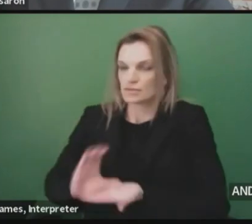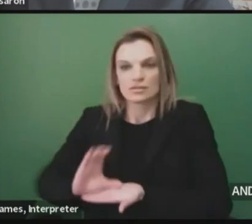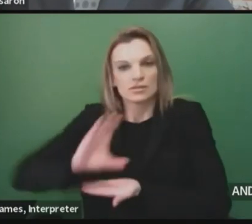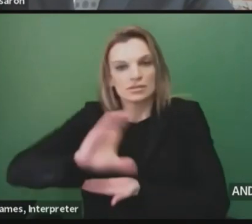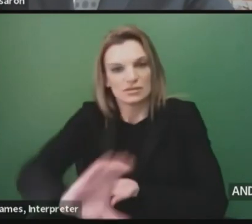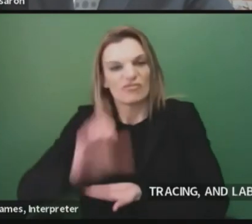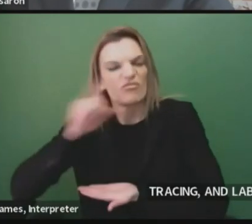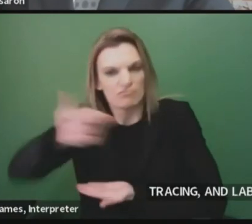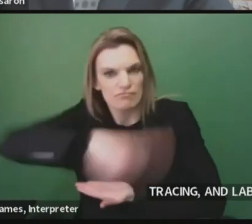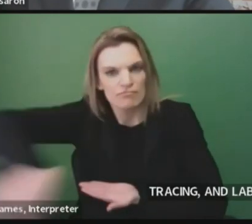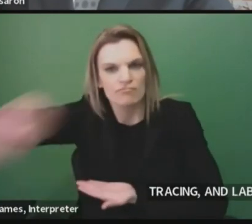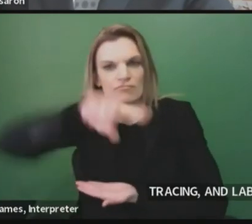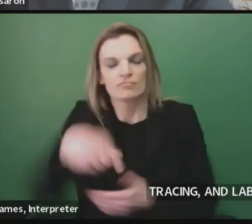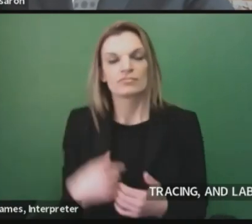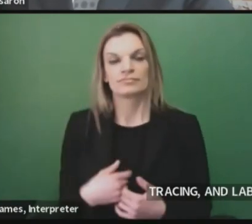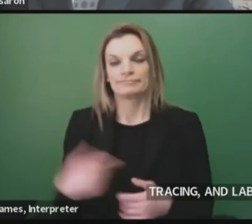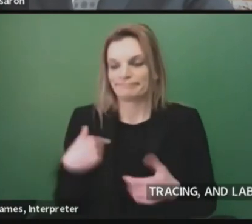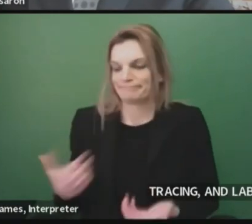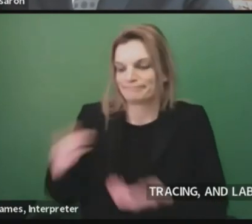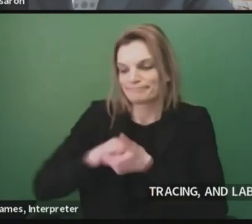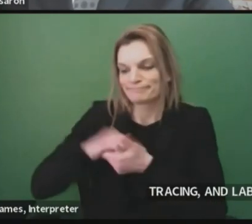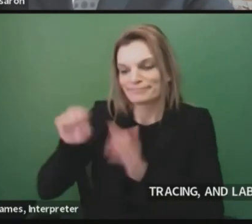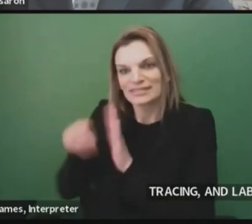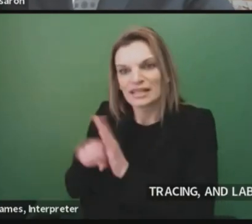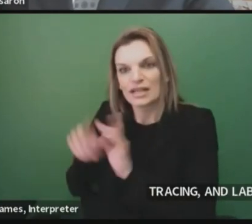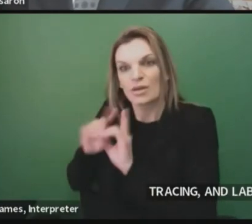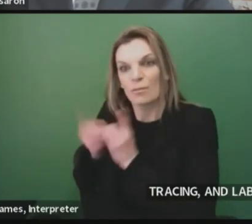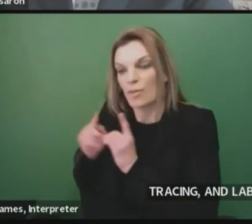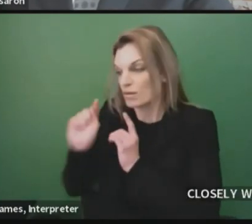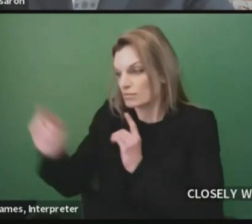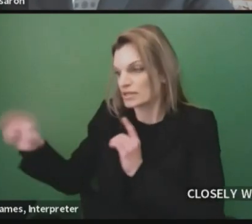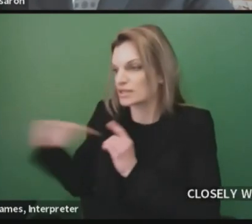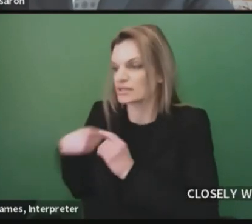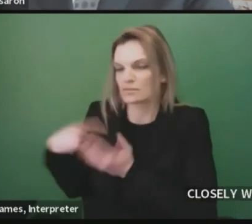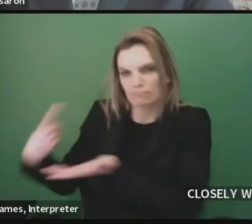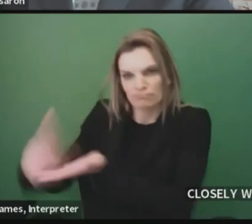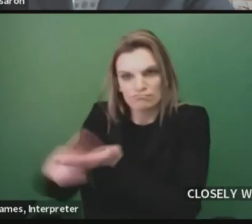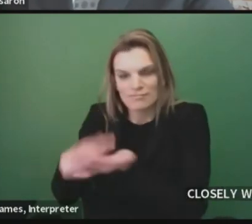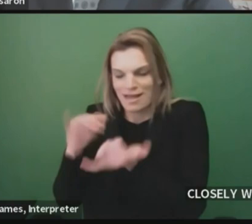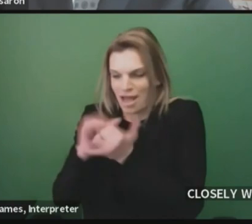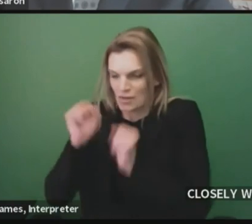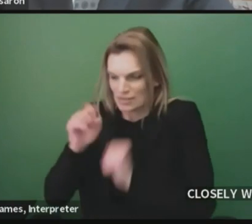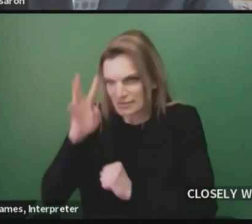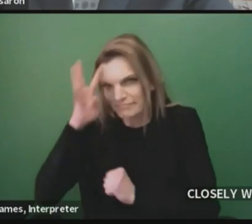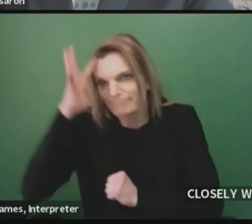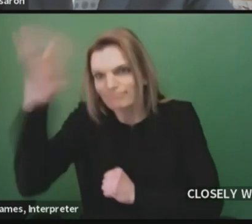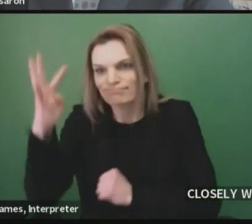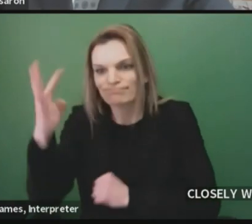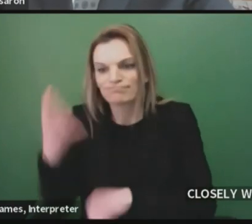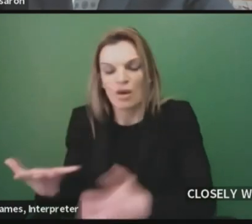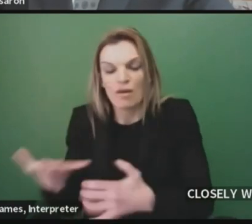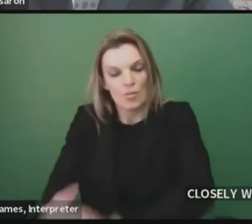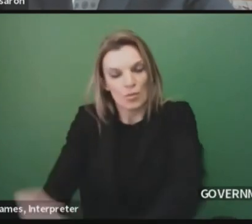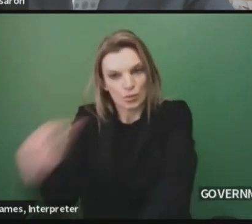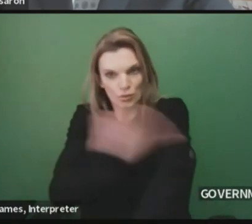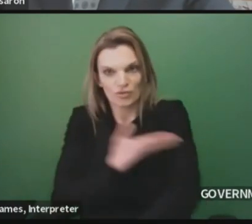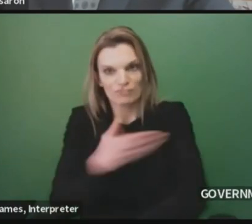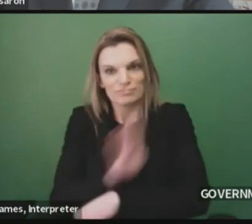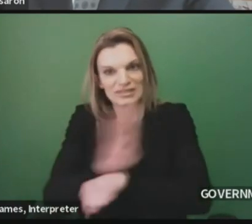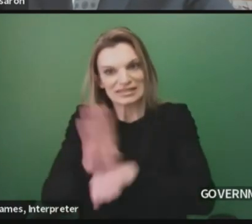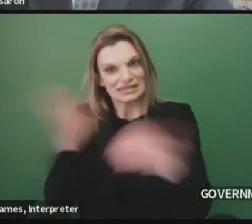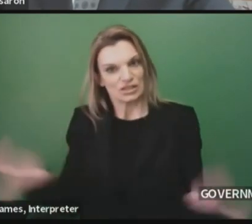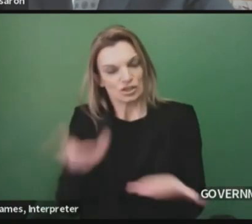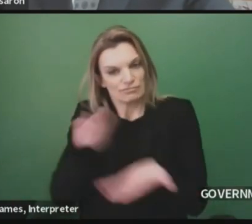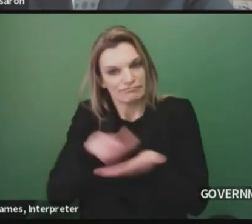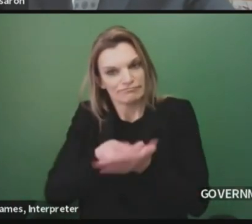state government to develop a number of new initiatives that will help us jumpstart our economy under the Michigan COVID Recovery